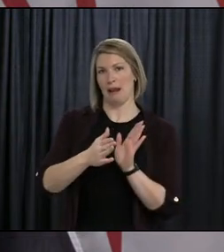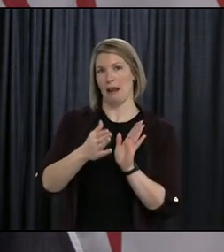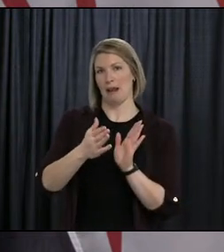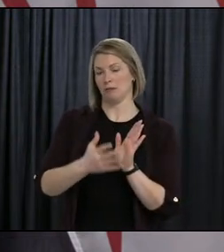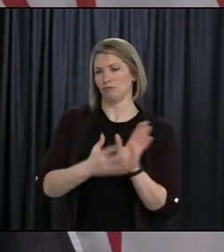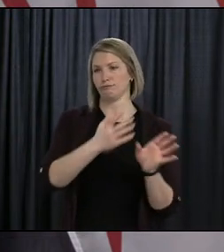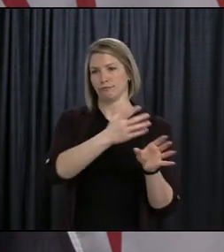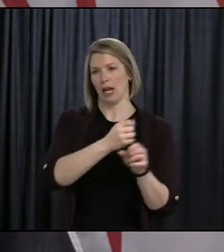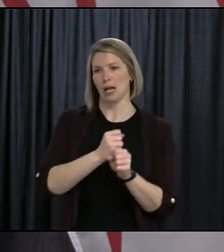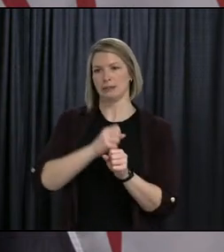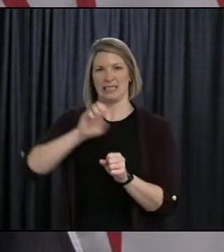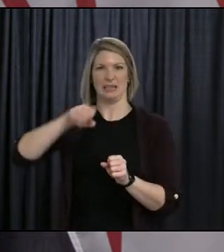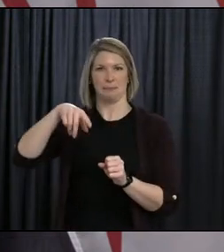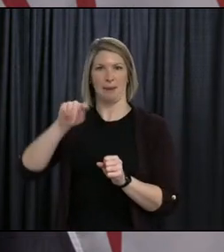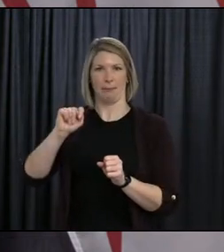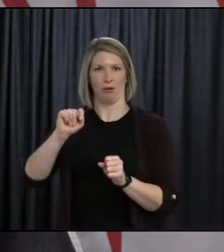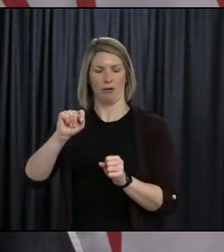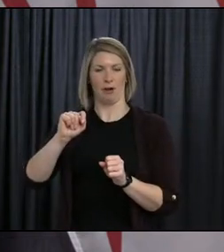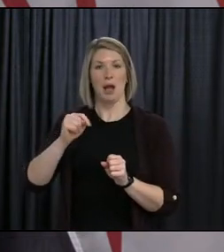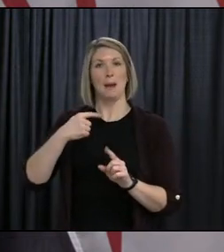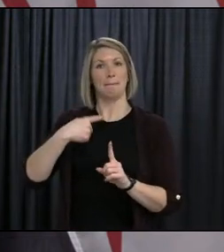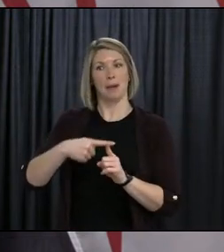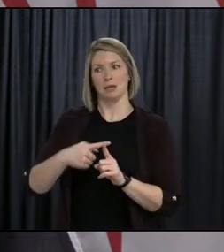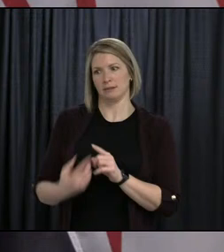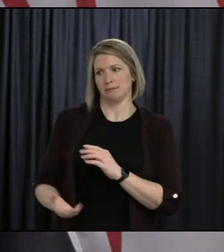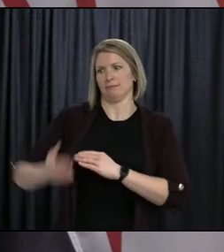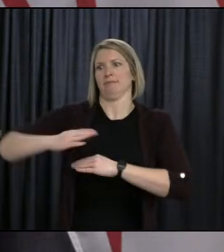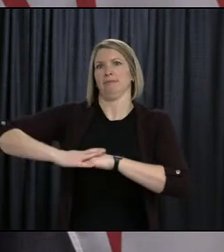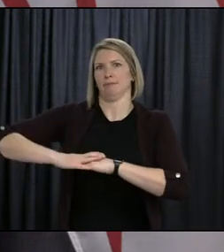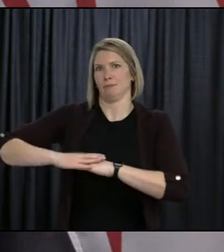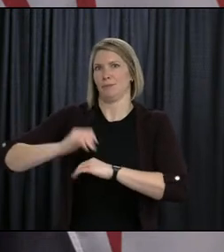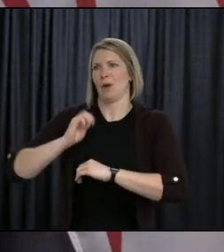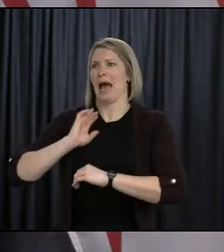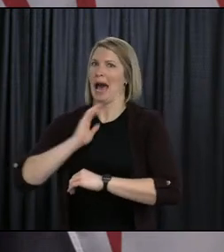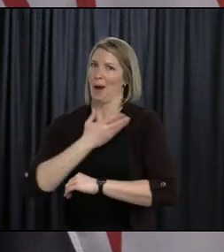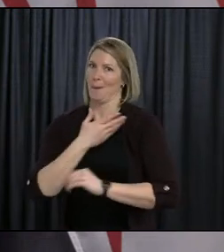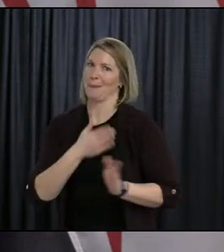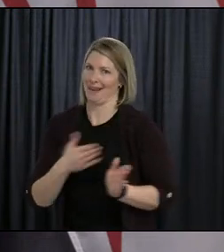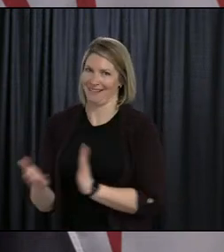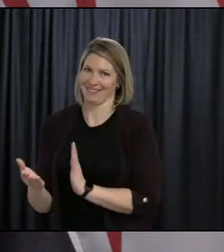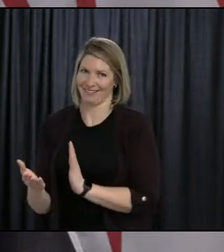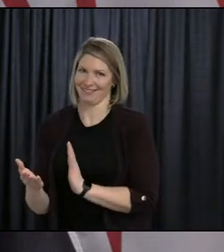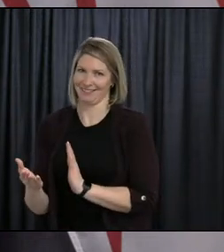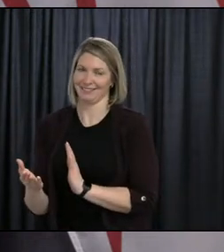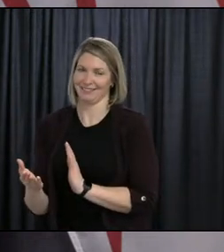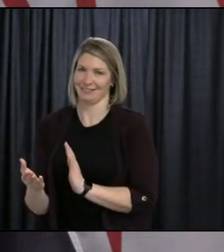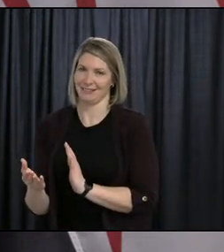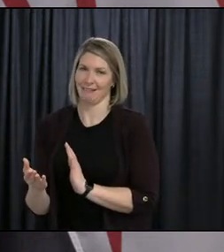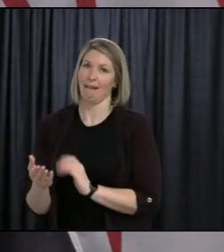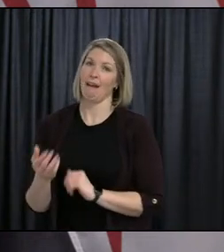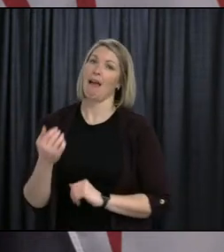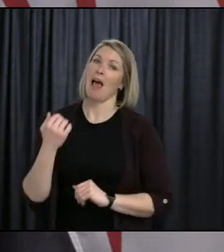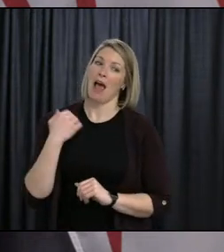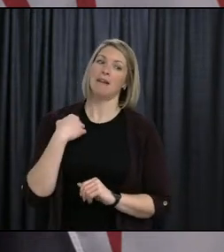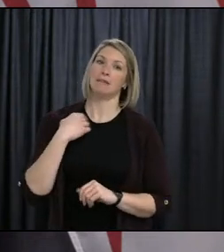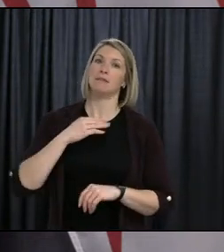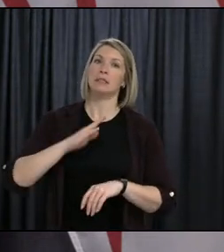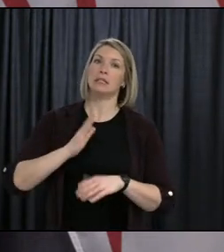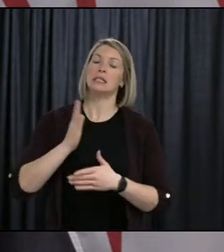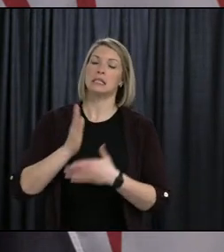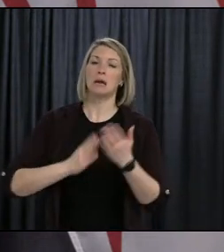has been amplified in our own plan. There have been some timelines, some minimum timelines established.